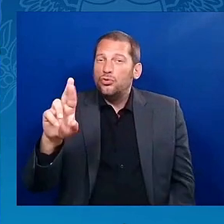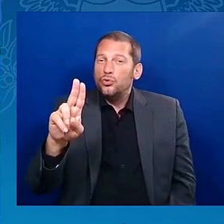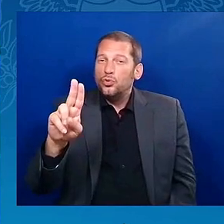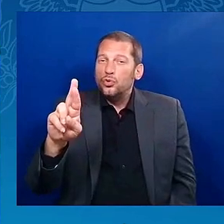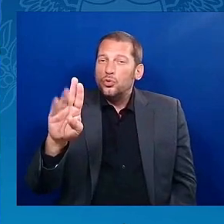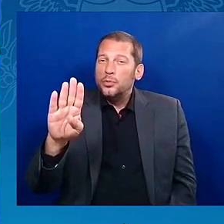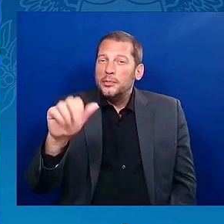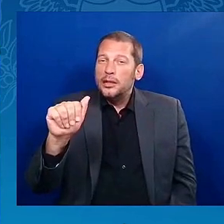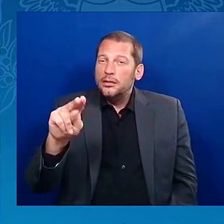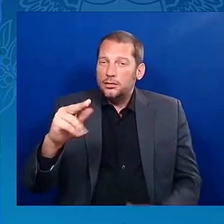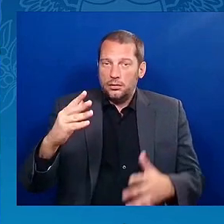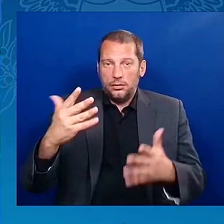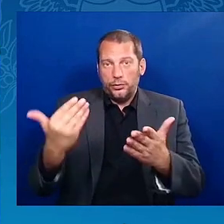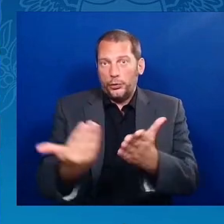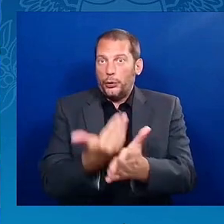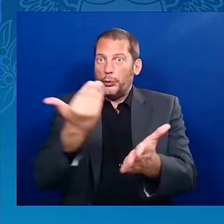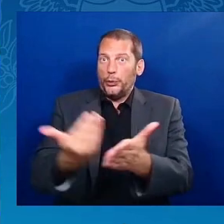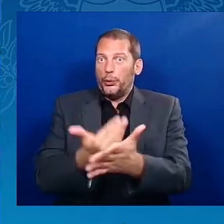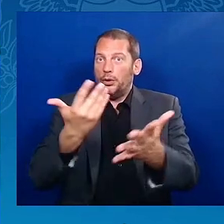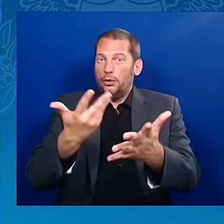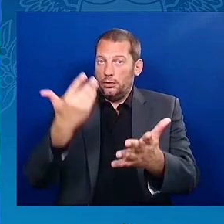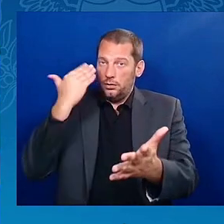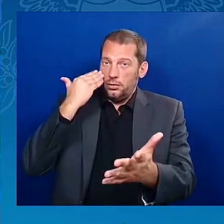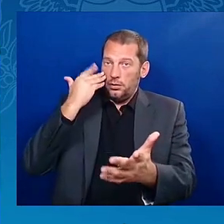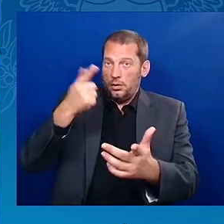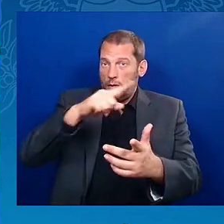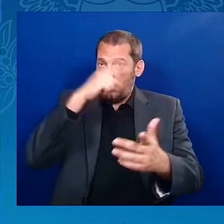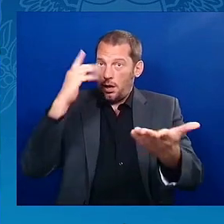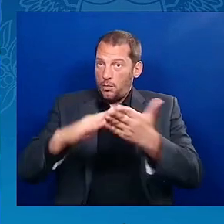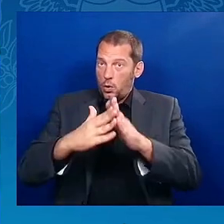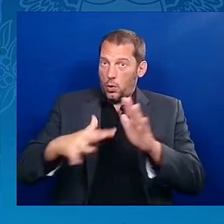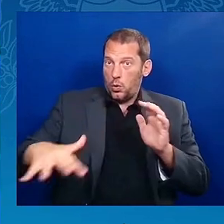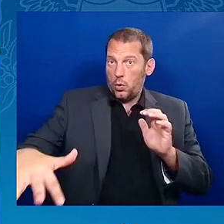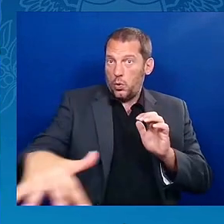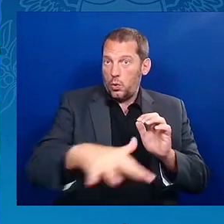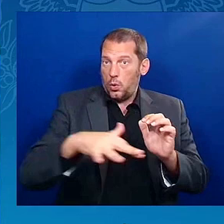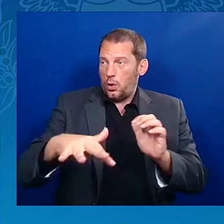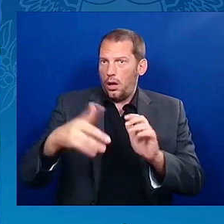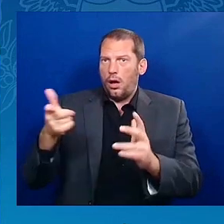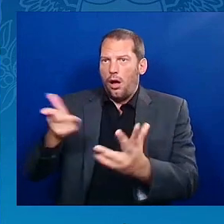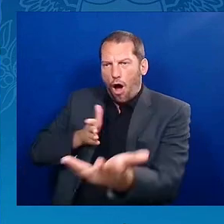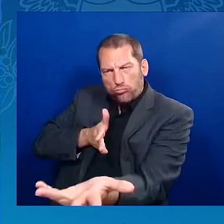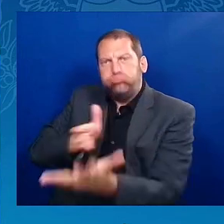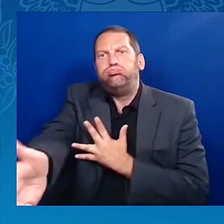which would cut the business community commerce off from the neighborhoods.